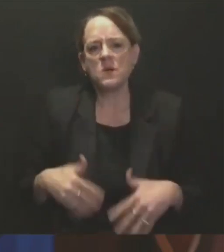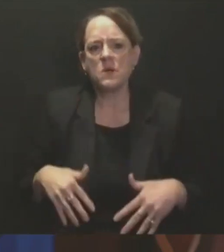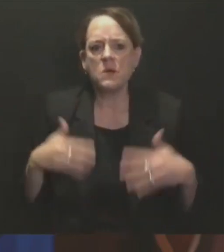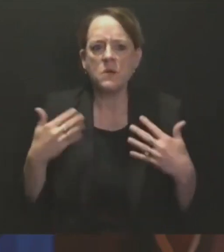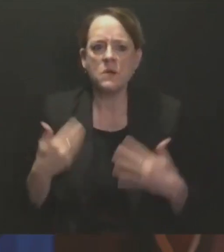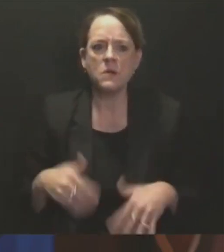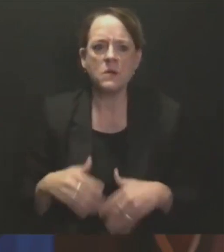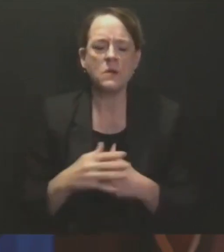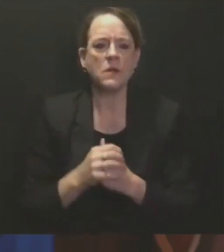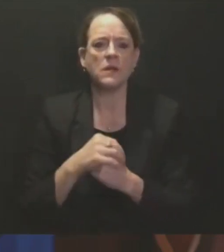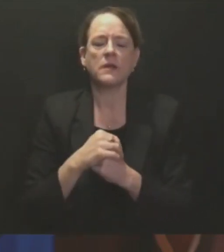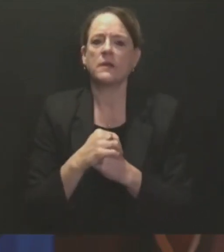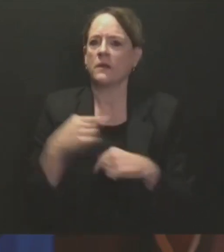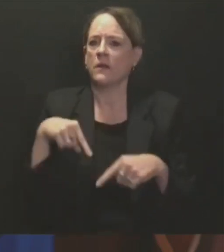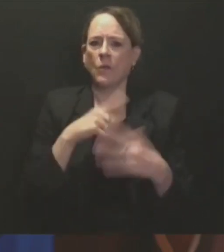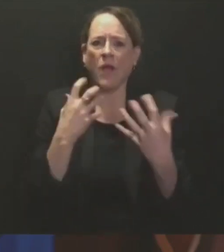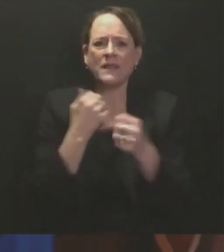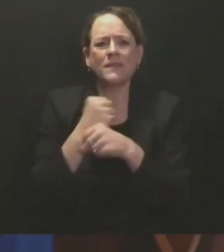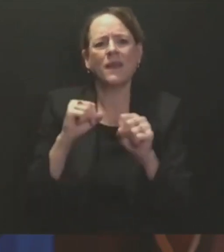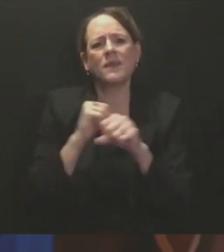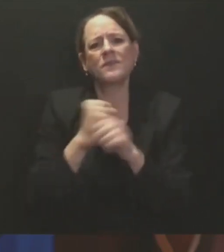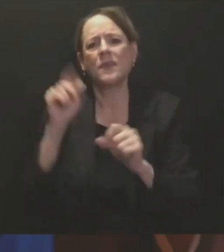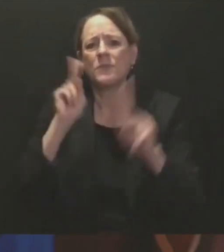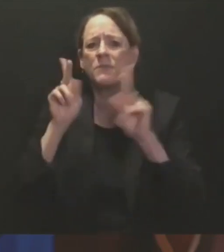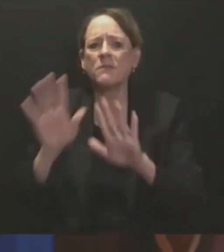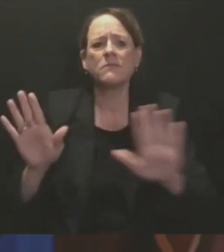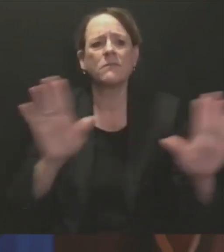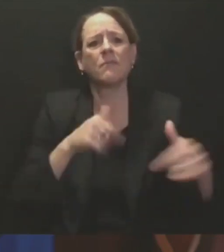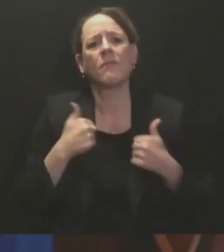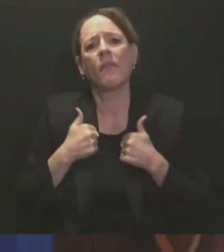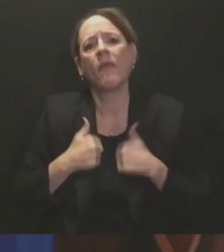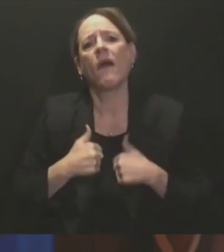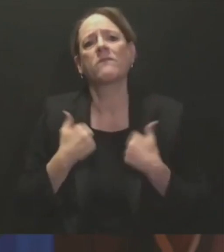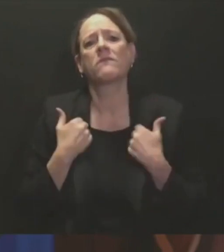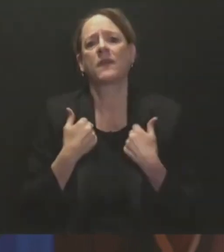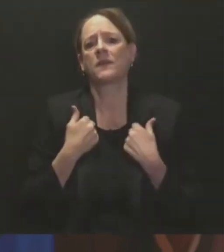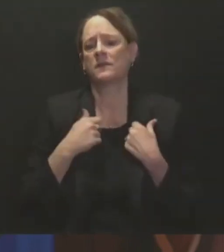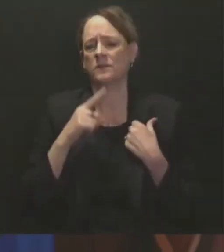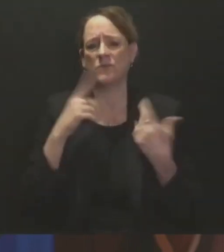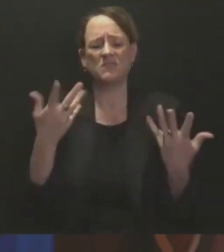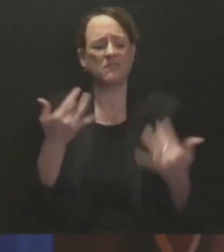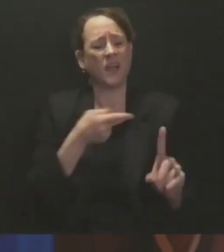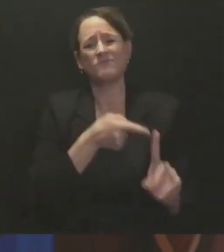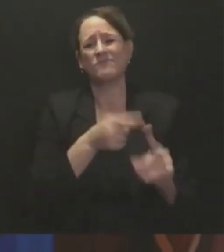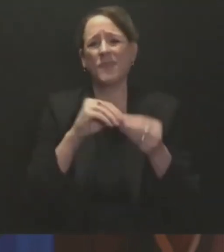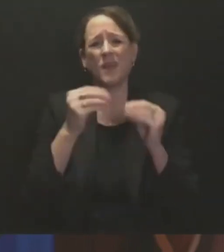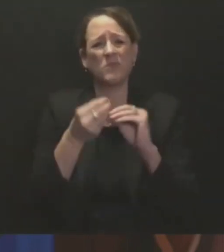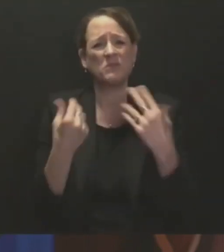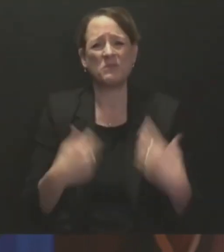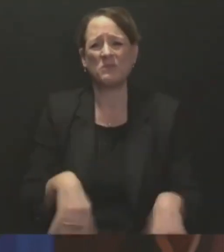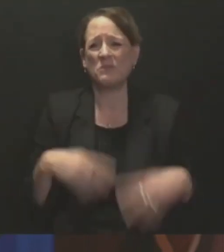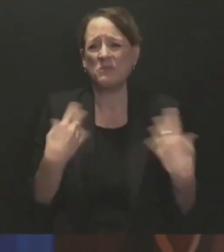ago if we would have been able to keep safer at home and reopen safely. 2